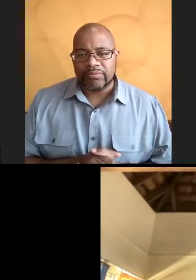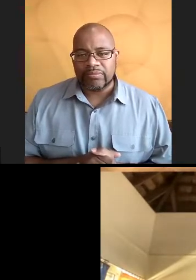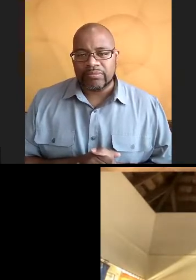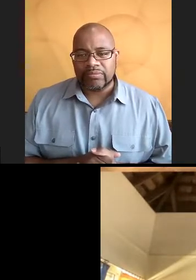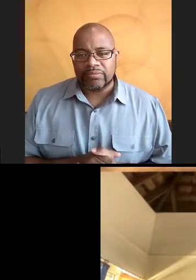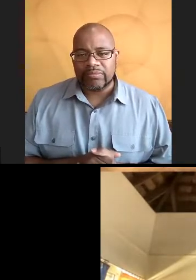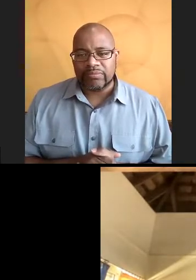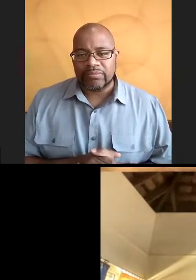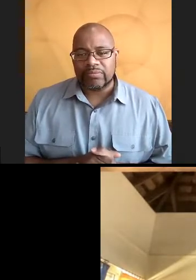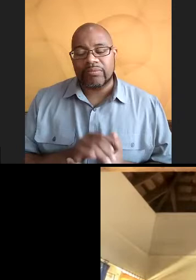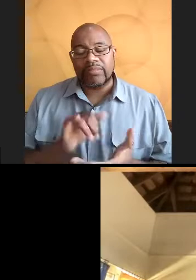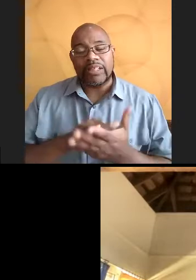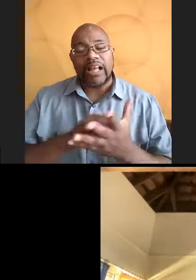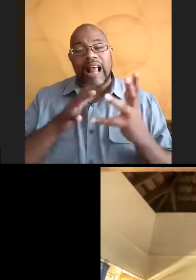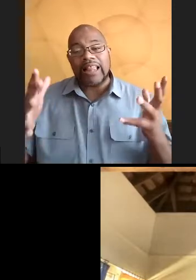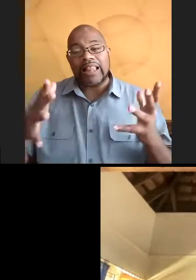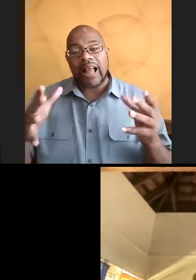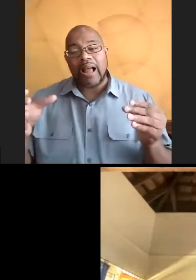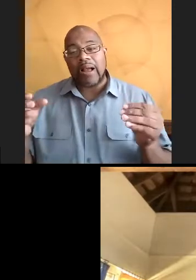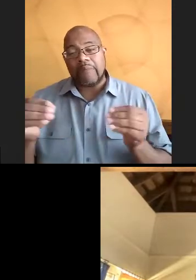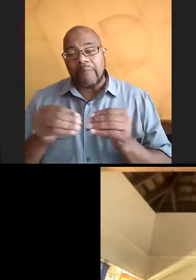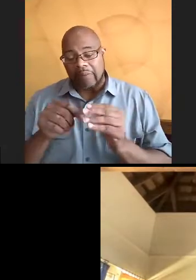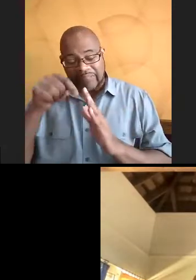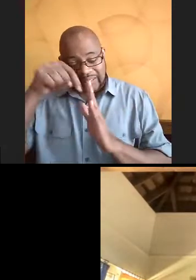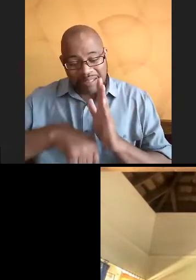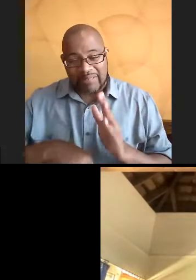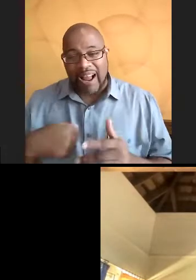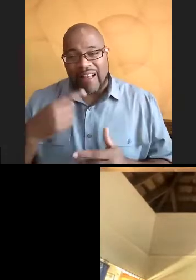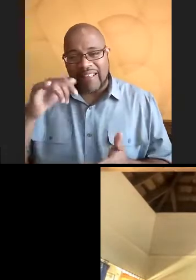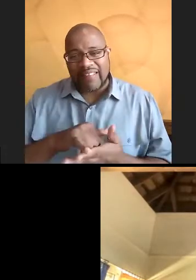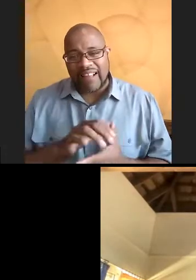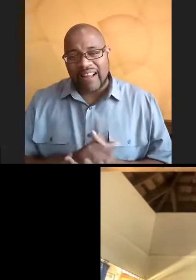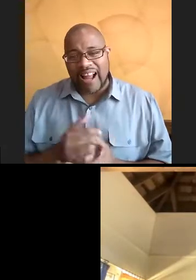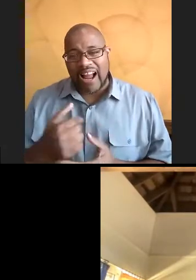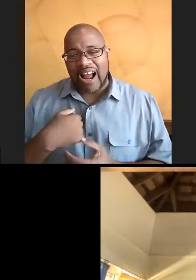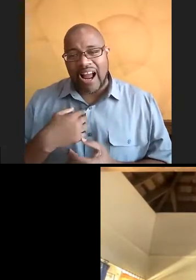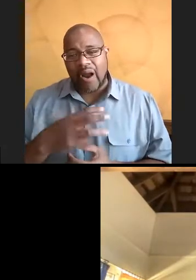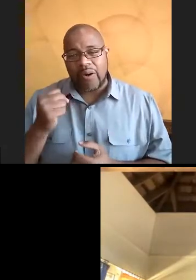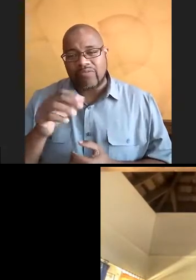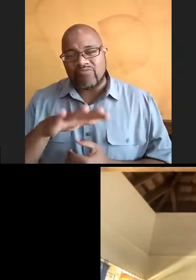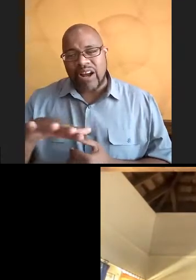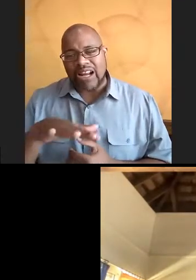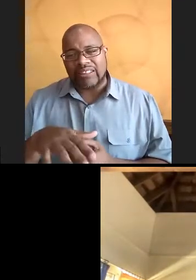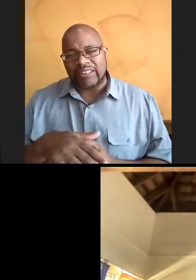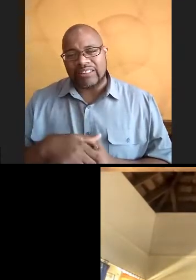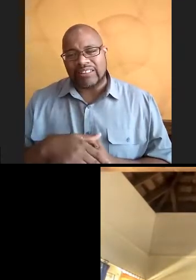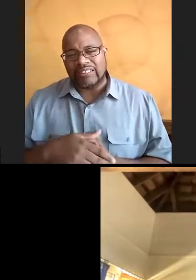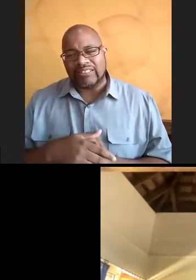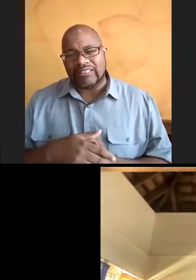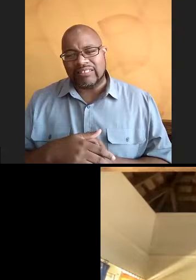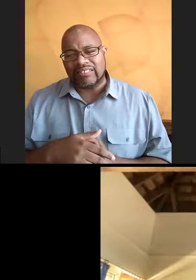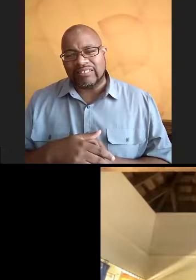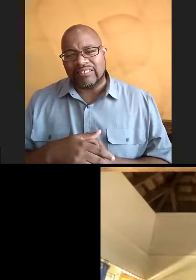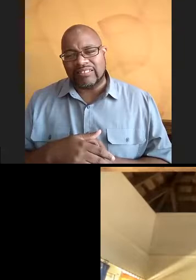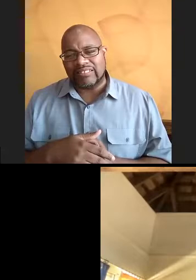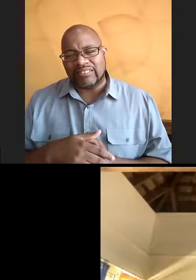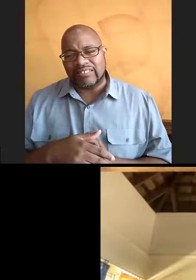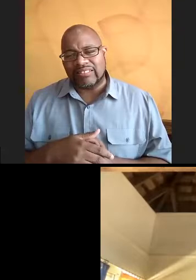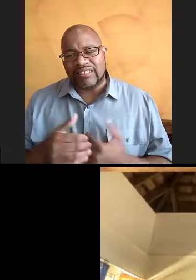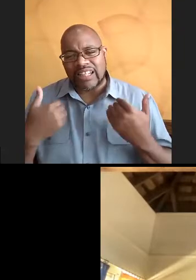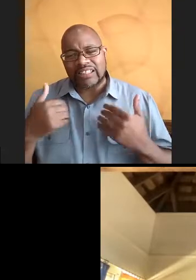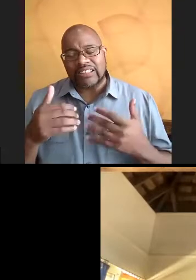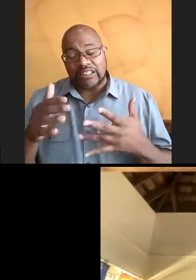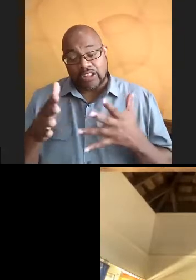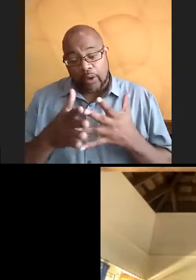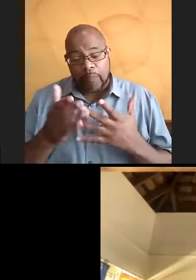I mean, that's a lot further. I think when I was around, like going into my sophomore, even